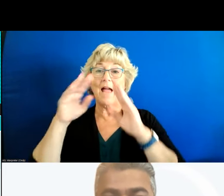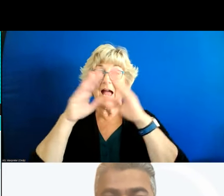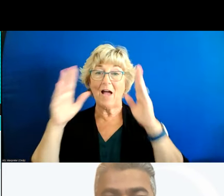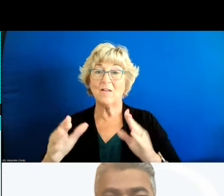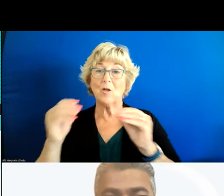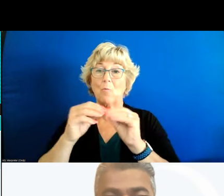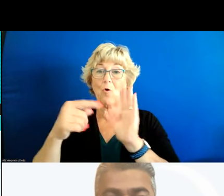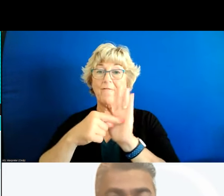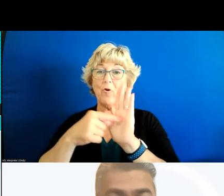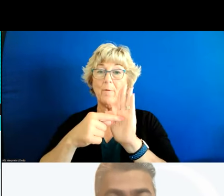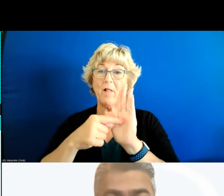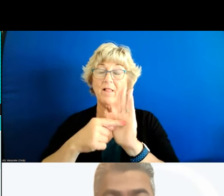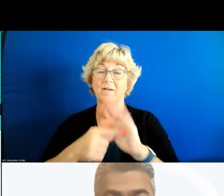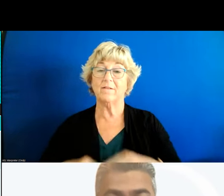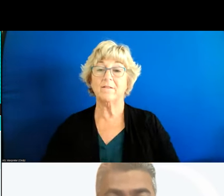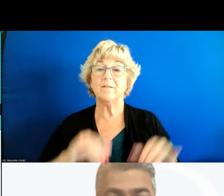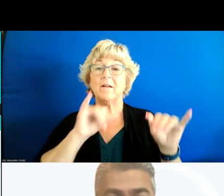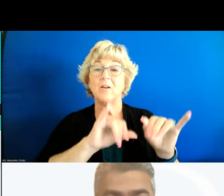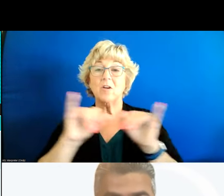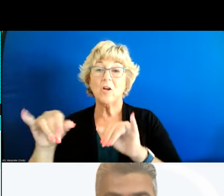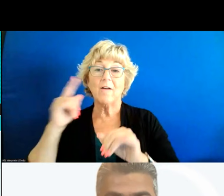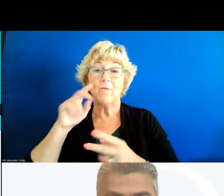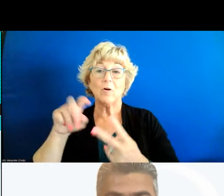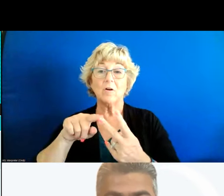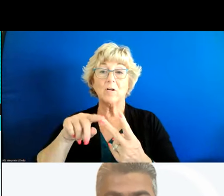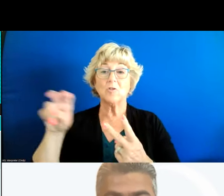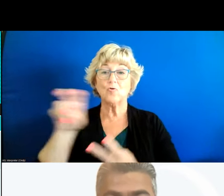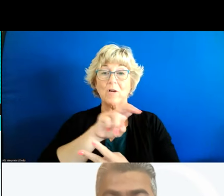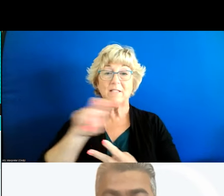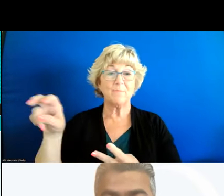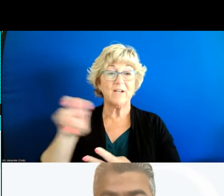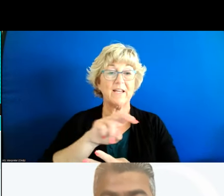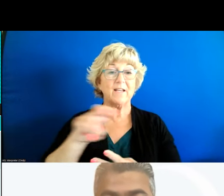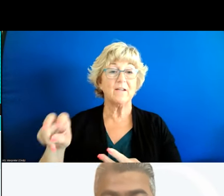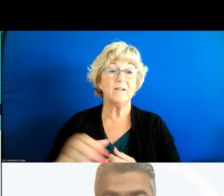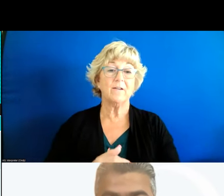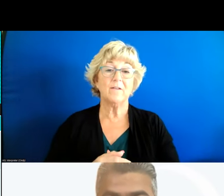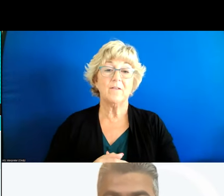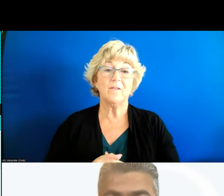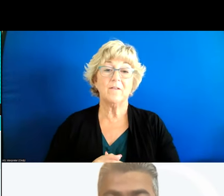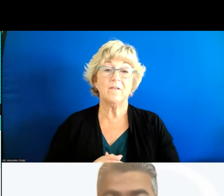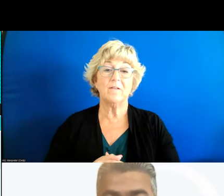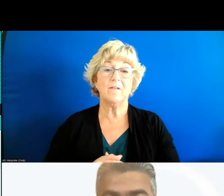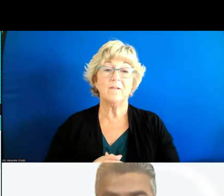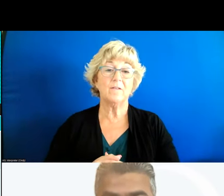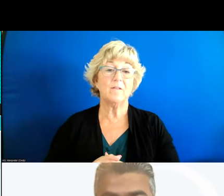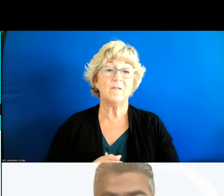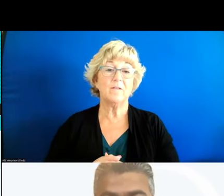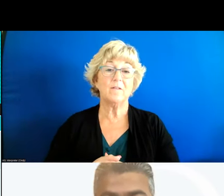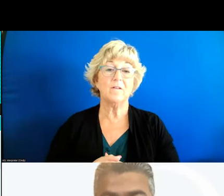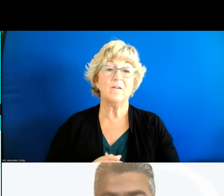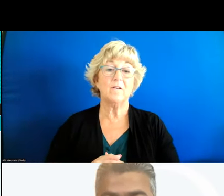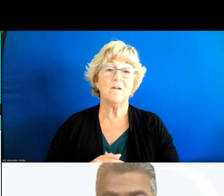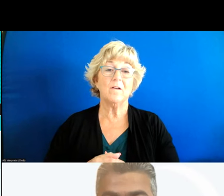similarly for transportation transit trips for older adults